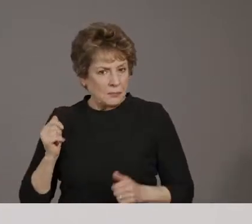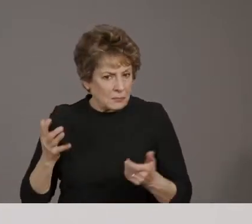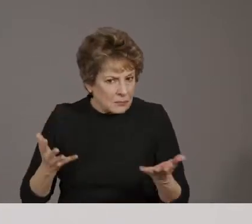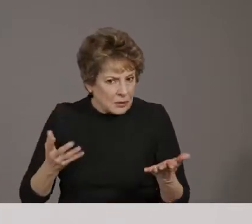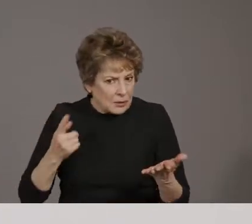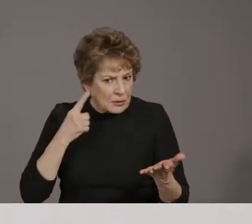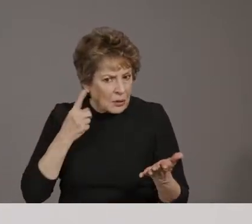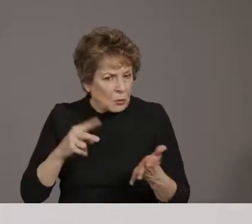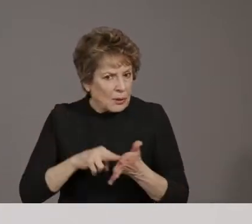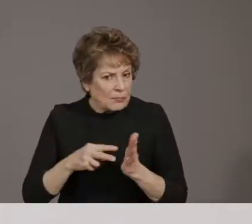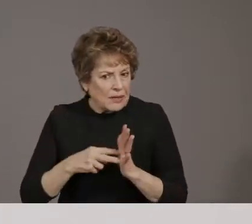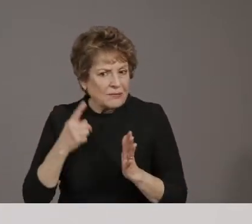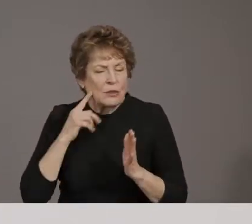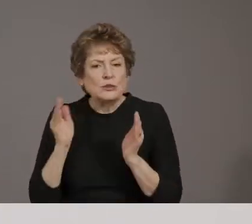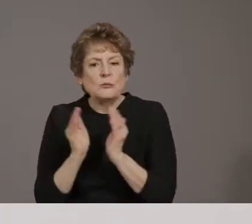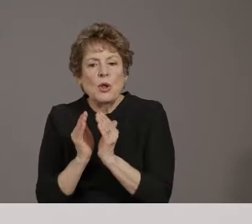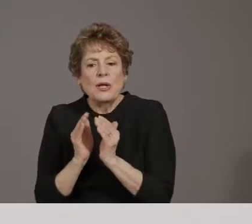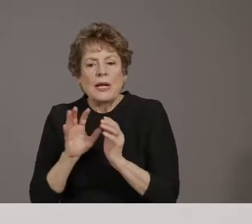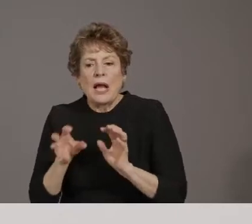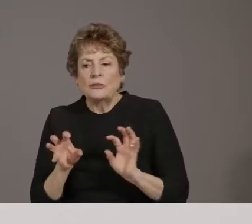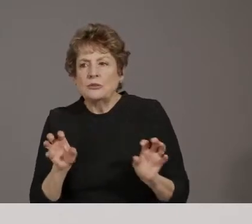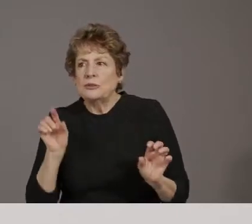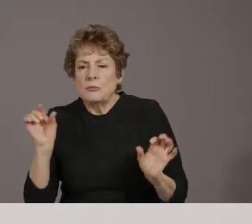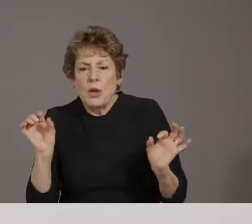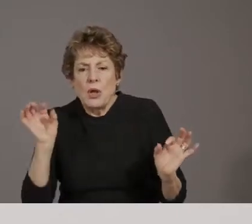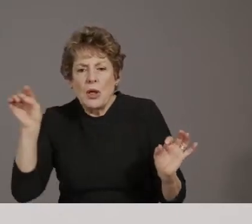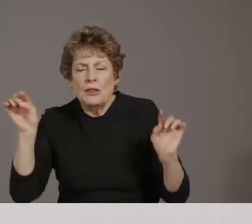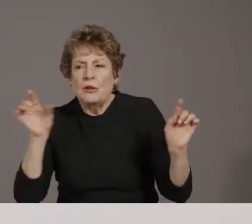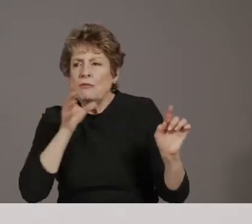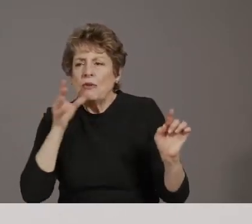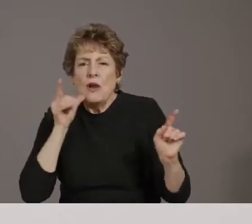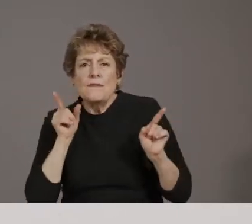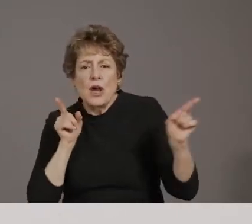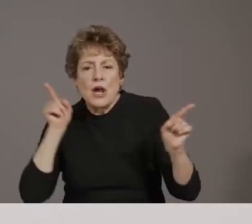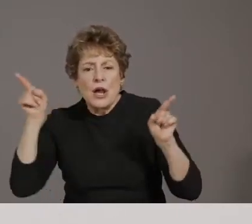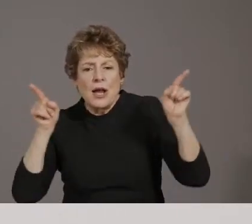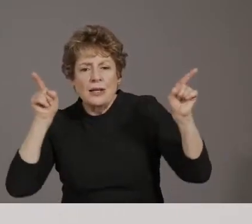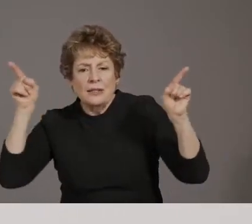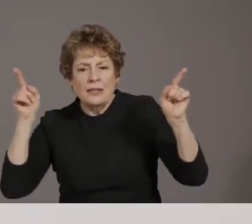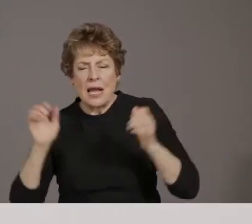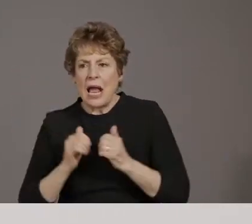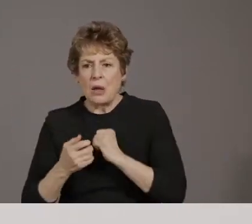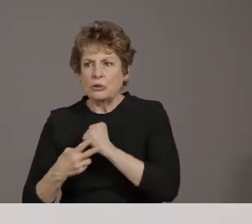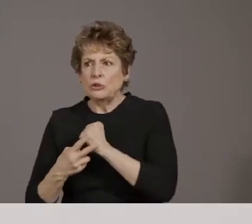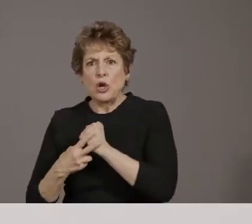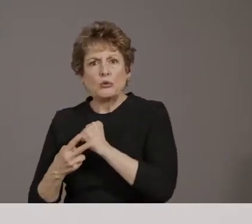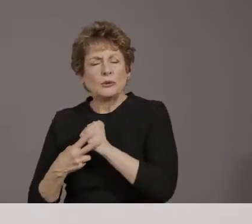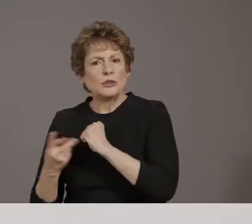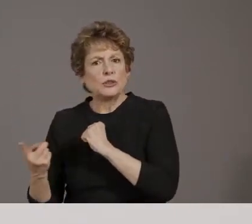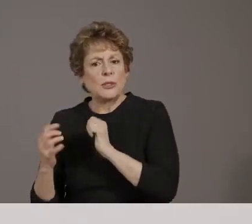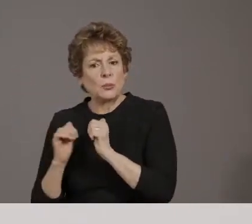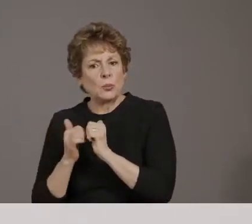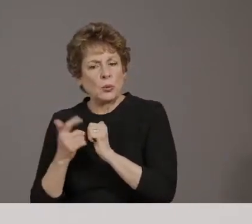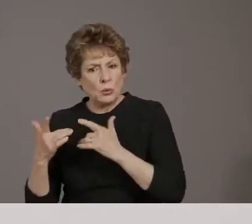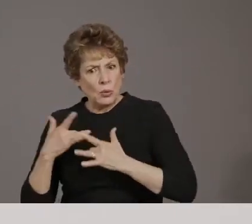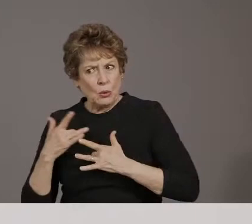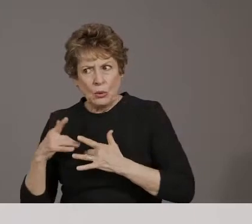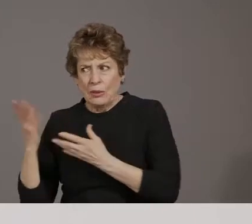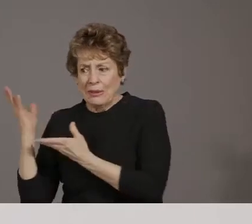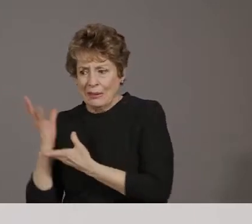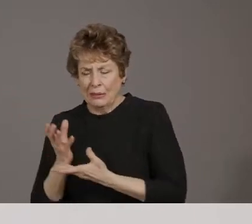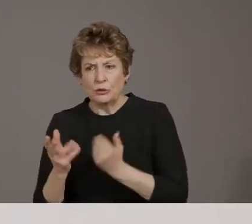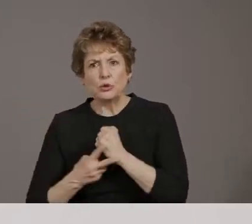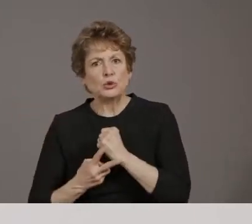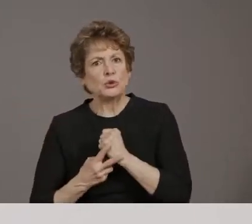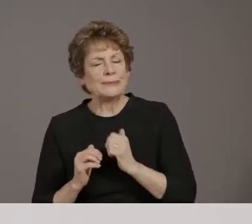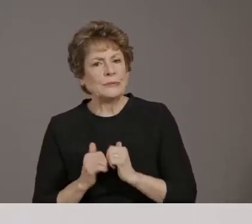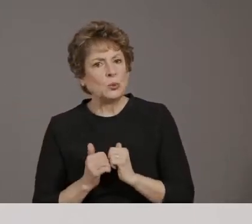communities here in the state? So we are anticipating, um, based on our previous